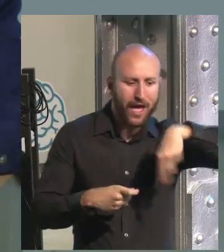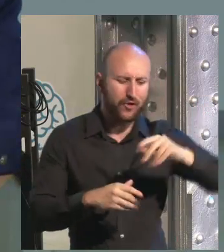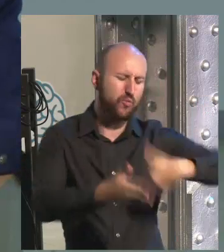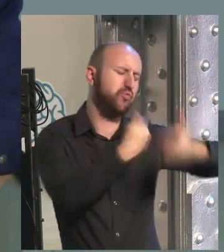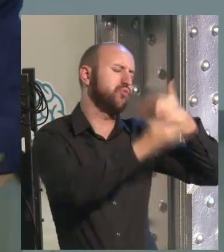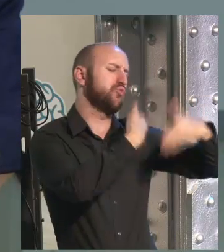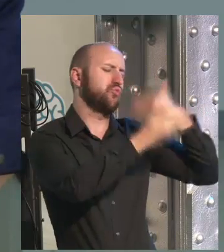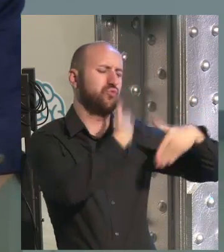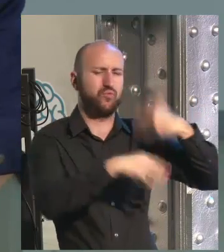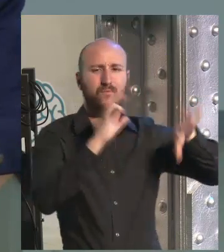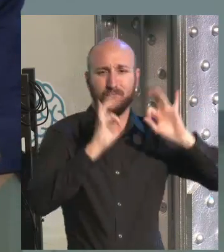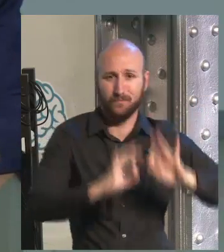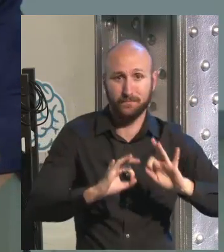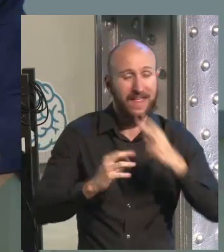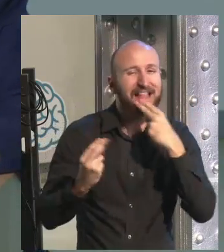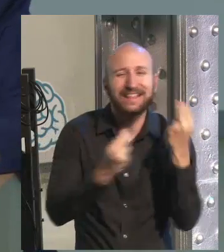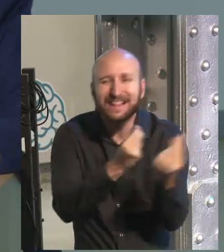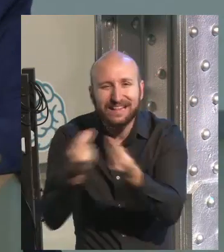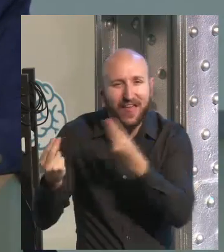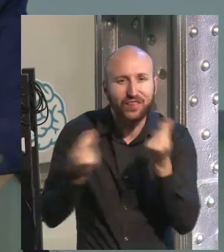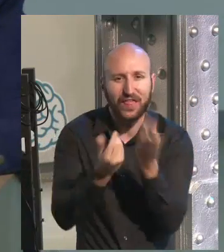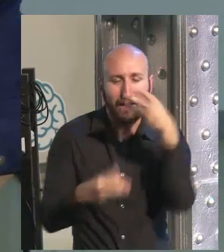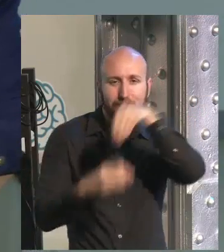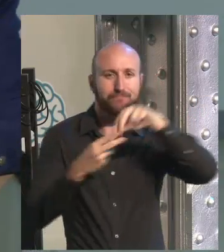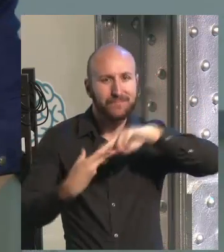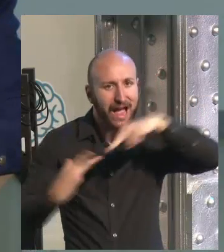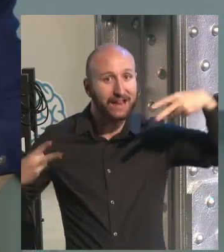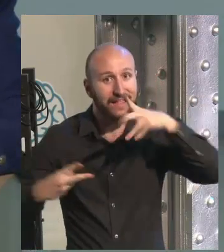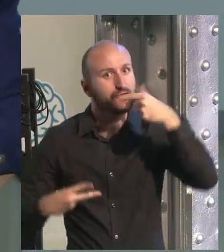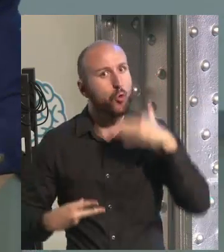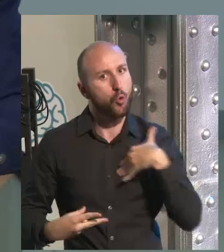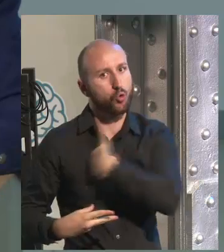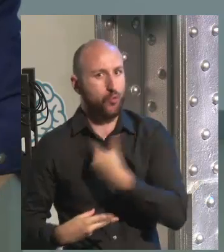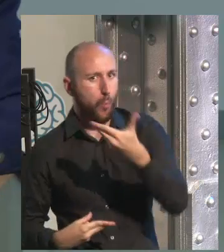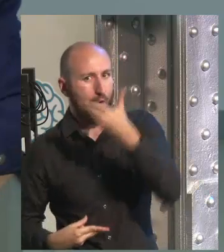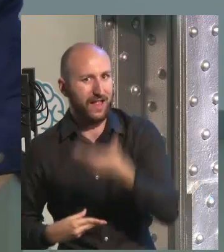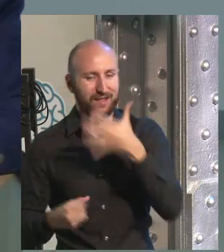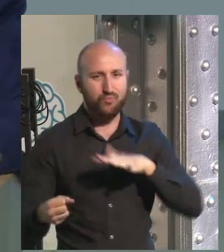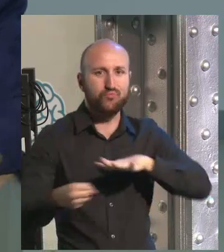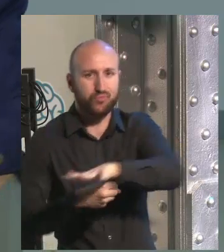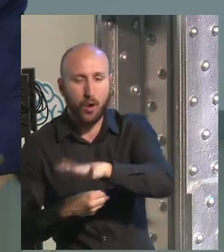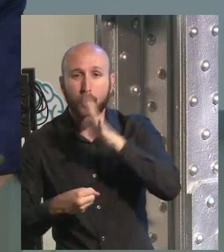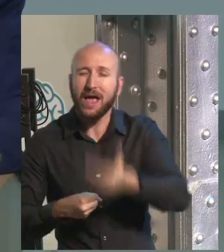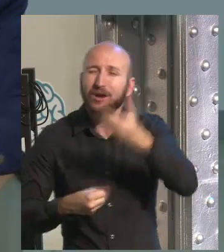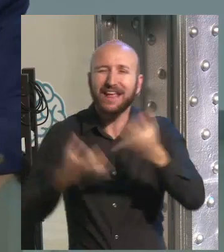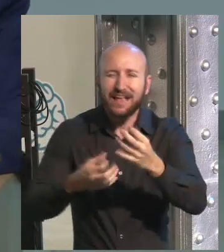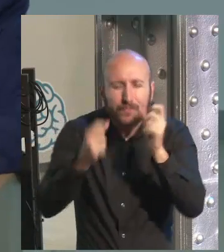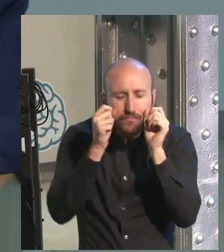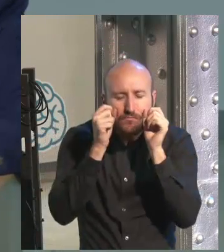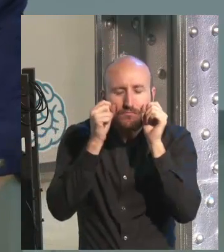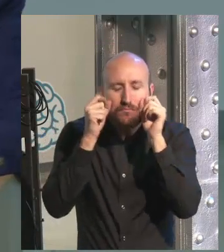from Egyptians or early human beings. And the genetical